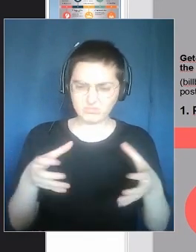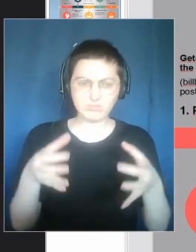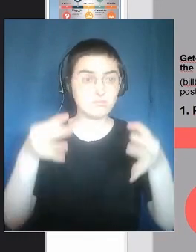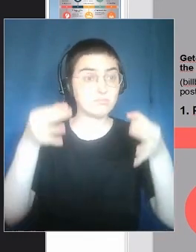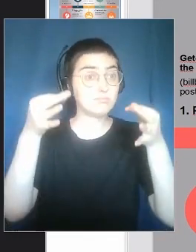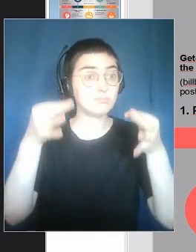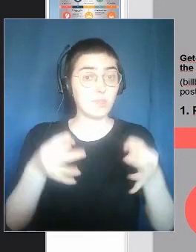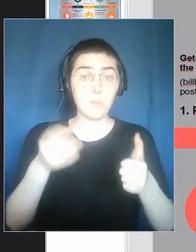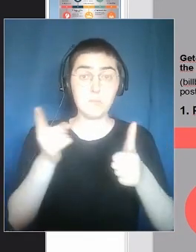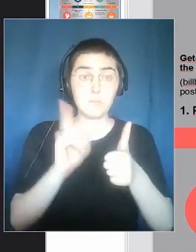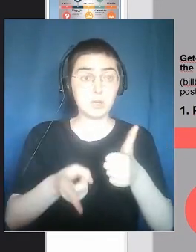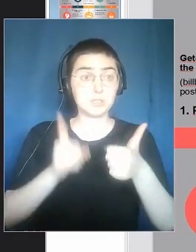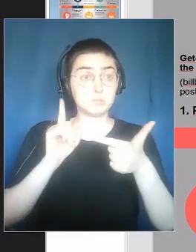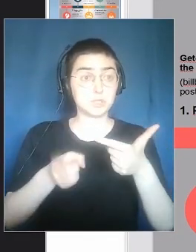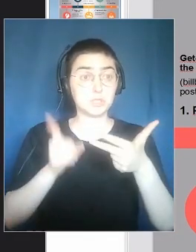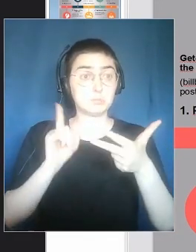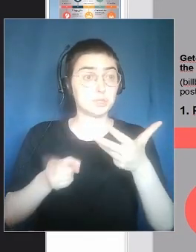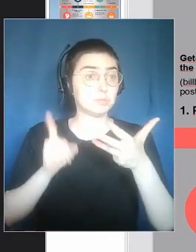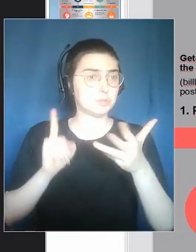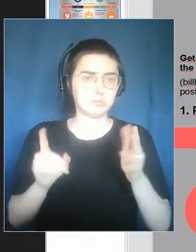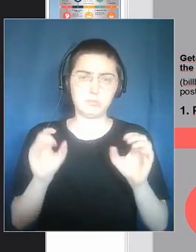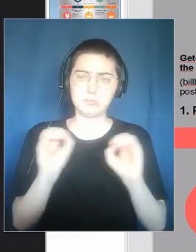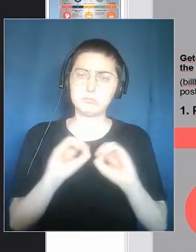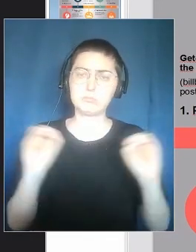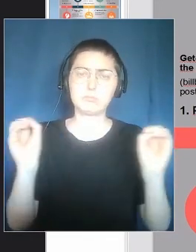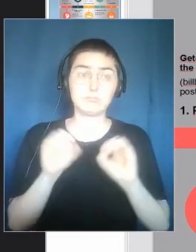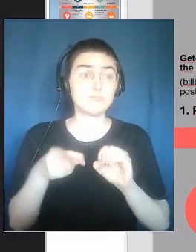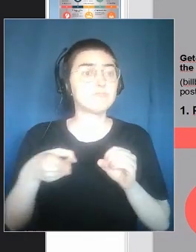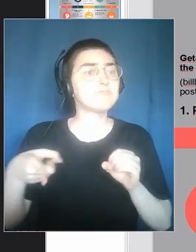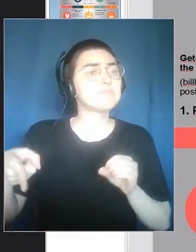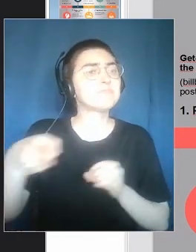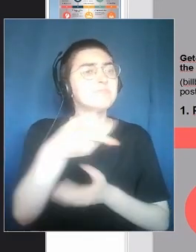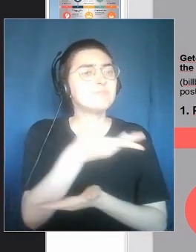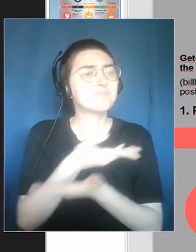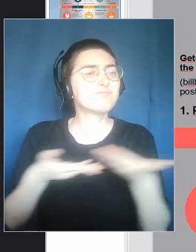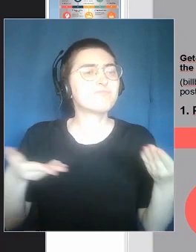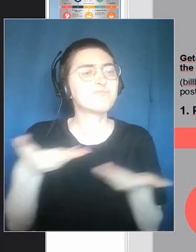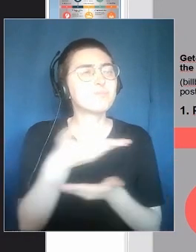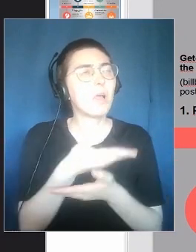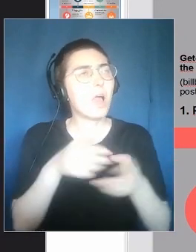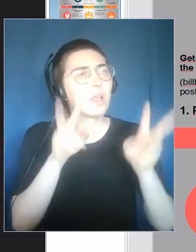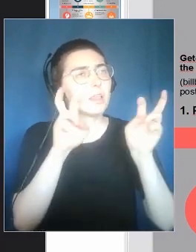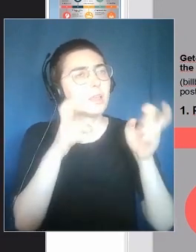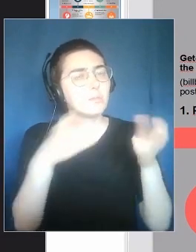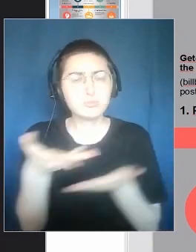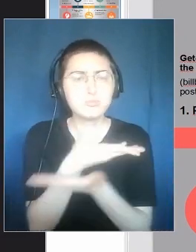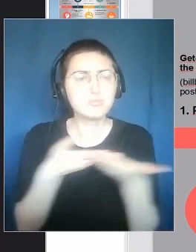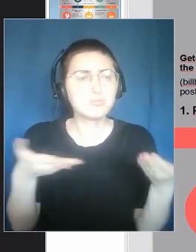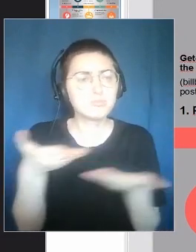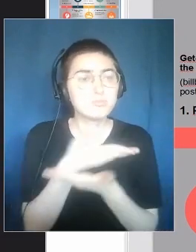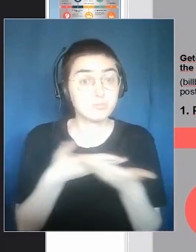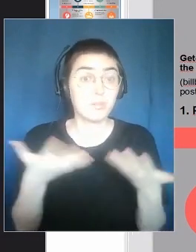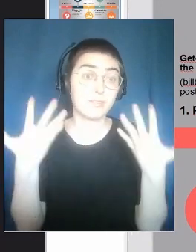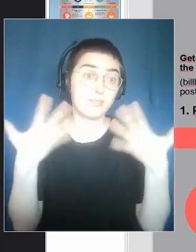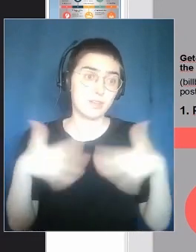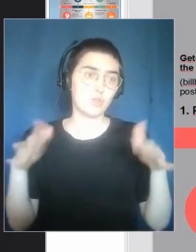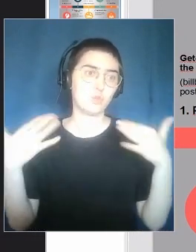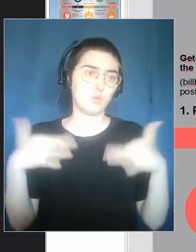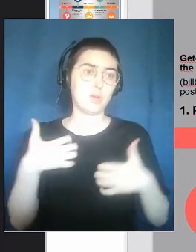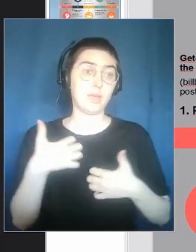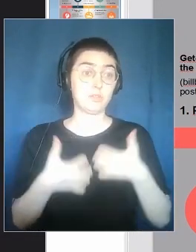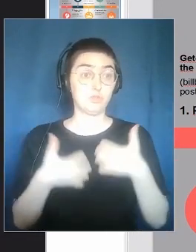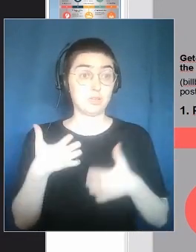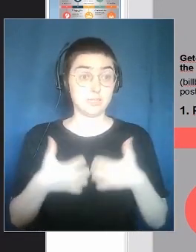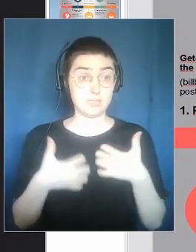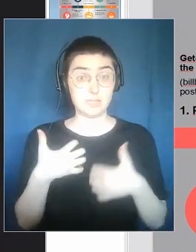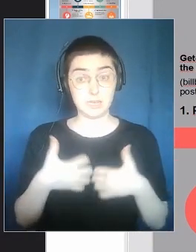informal dialogue, on some specific topics. Because not everything we